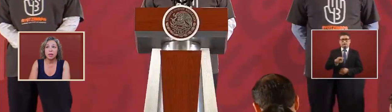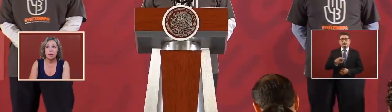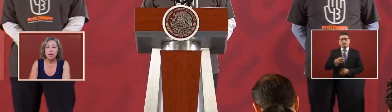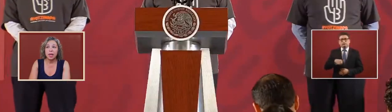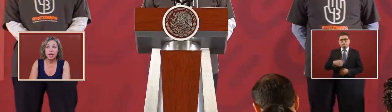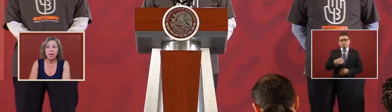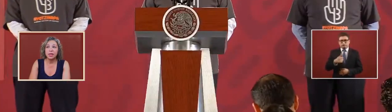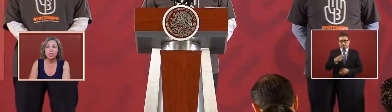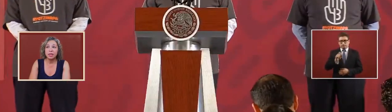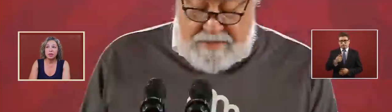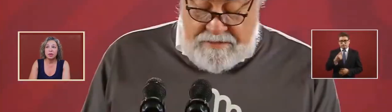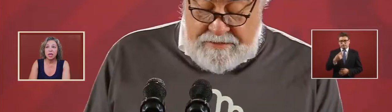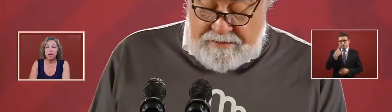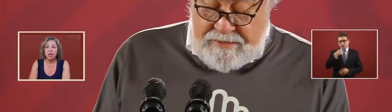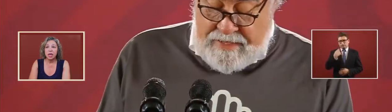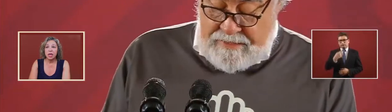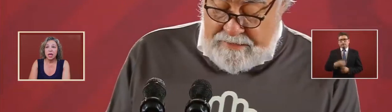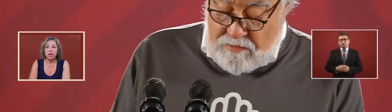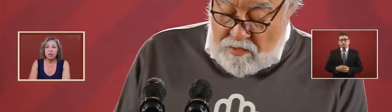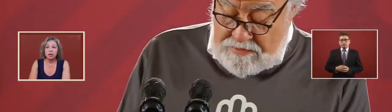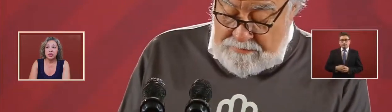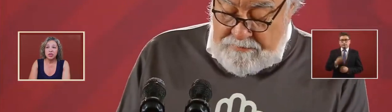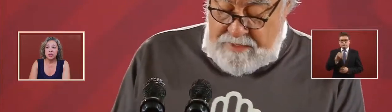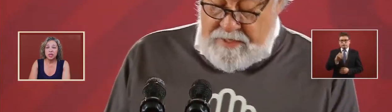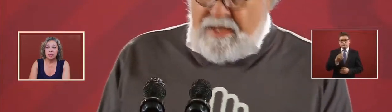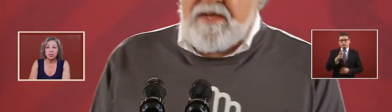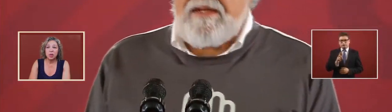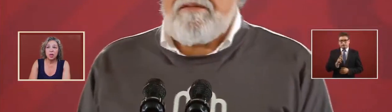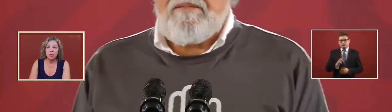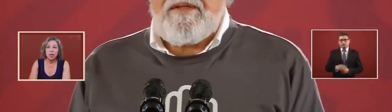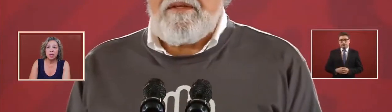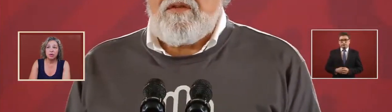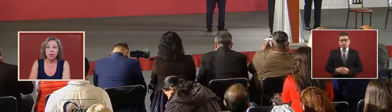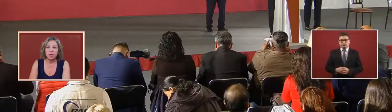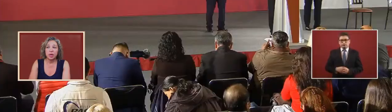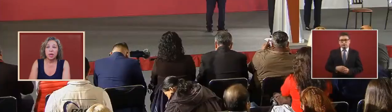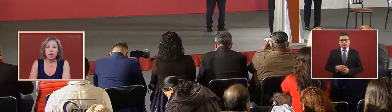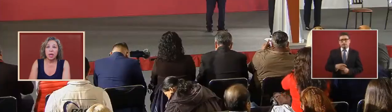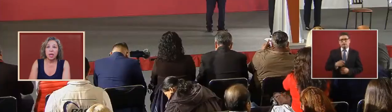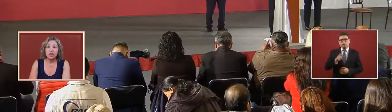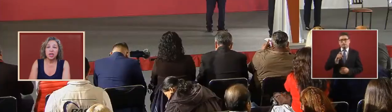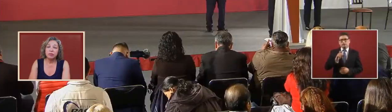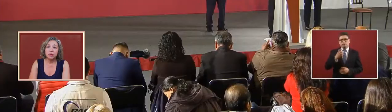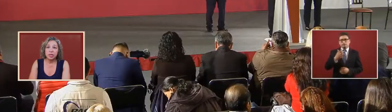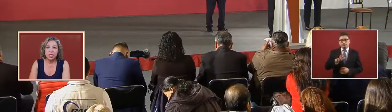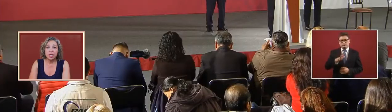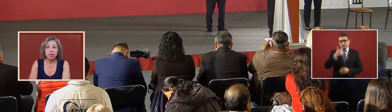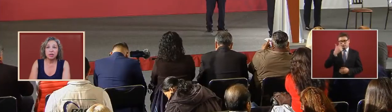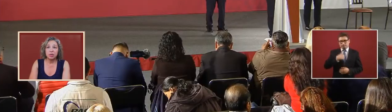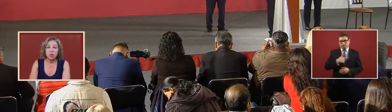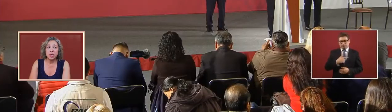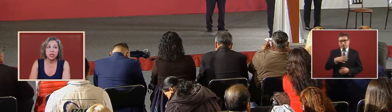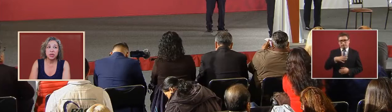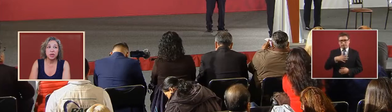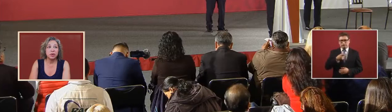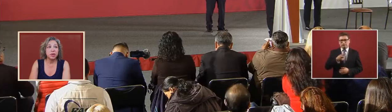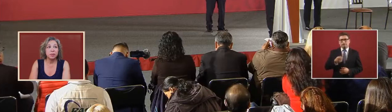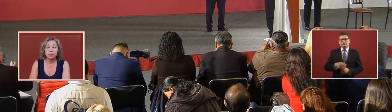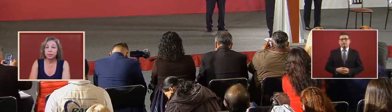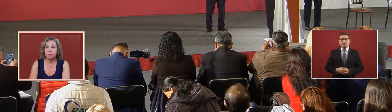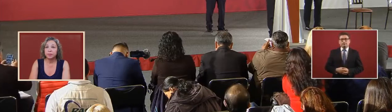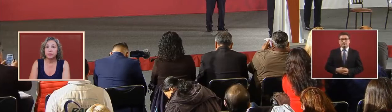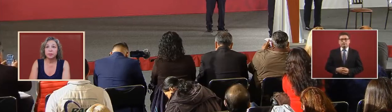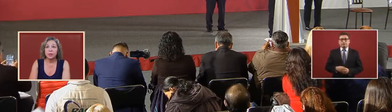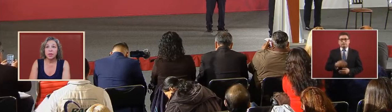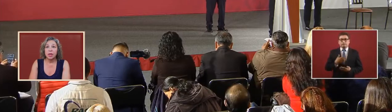at 1930 and univision is 2100 and channel 14 at 2200